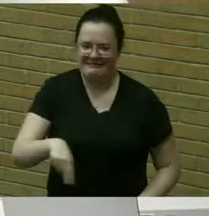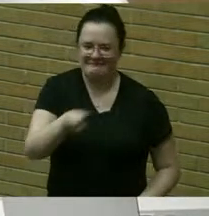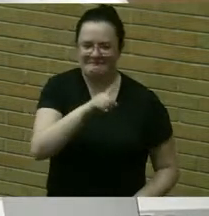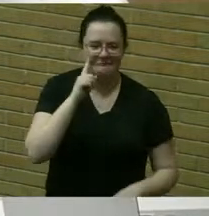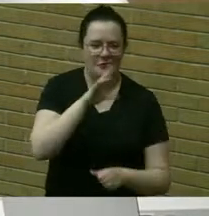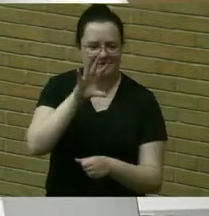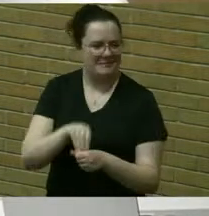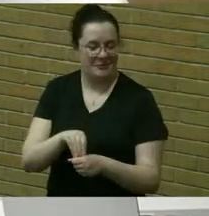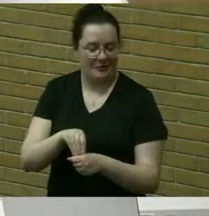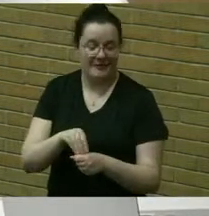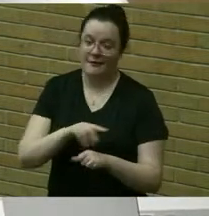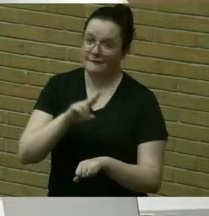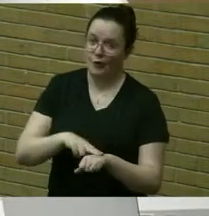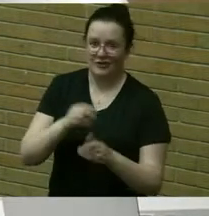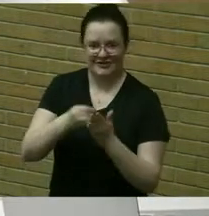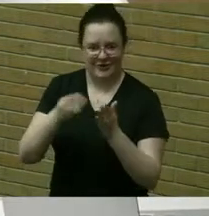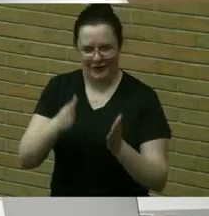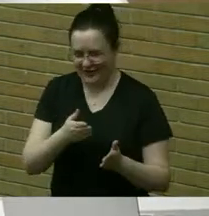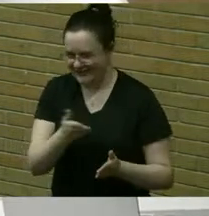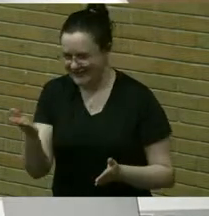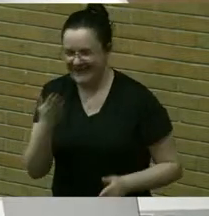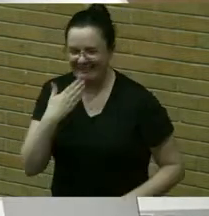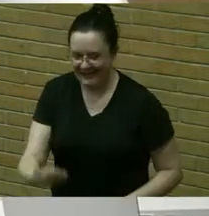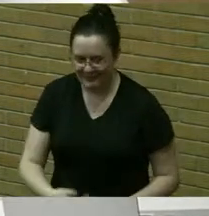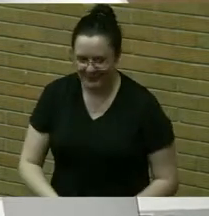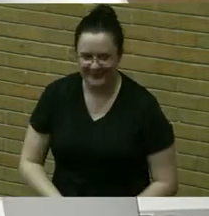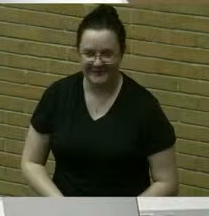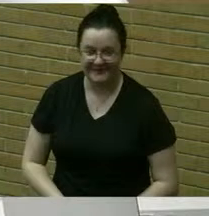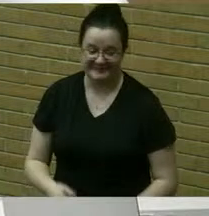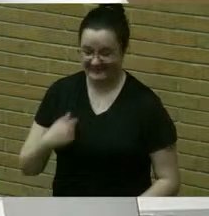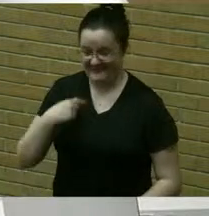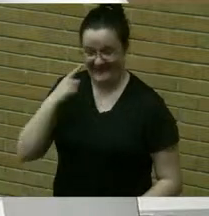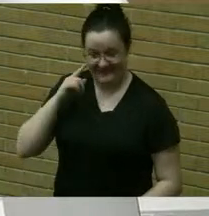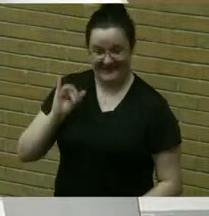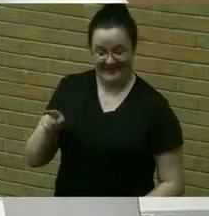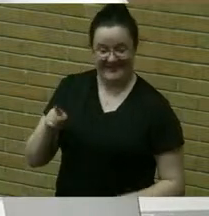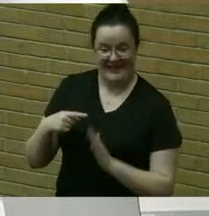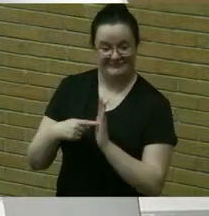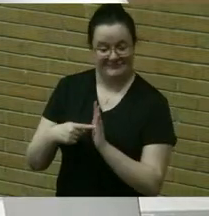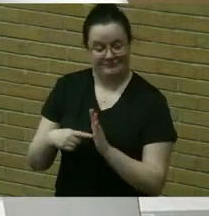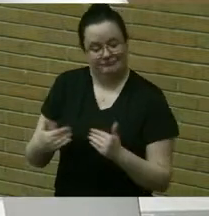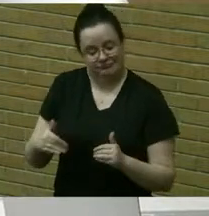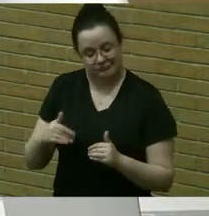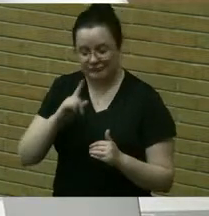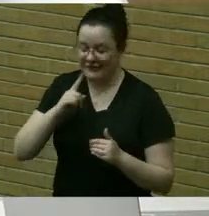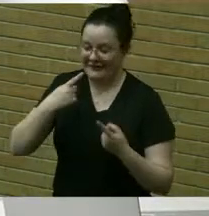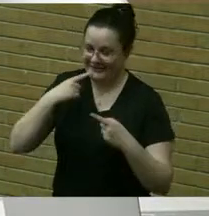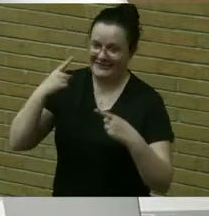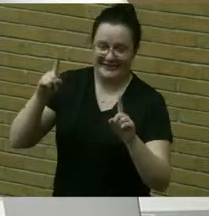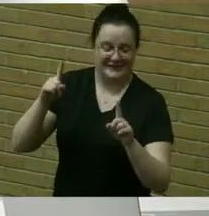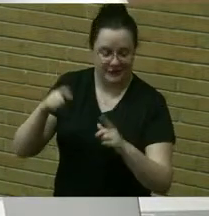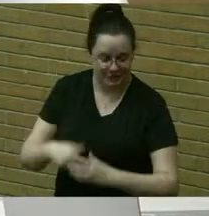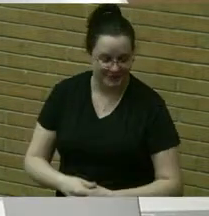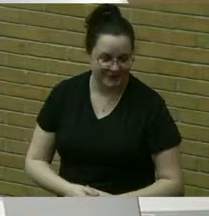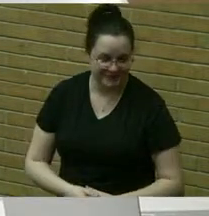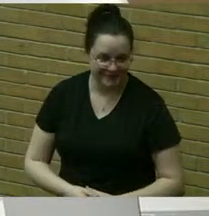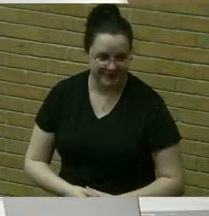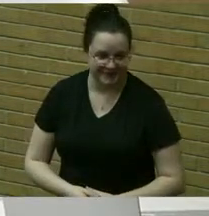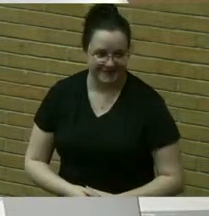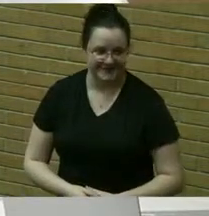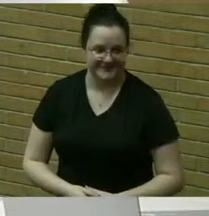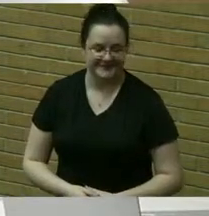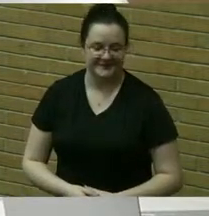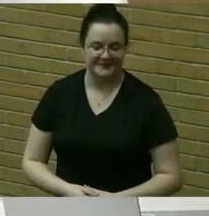of the artists of course um i i think it was a very successful event so thank you um